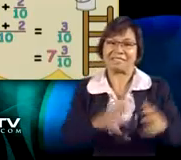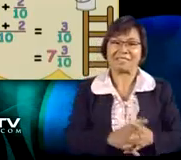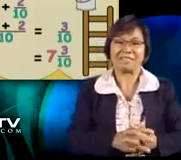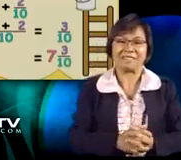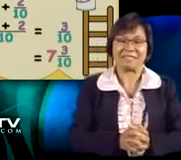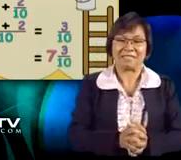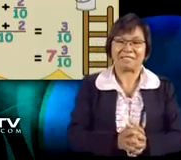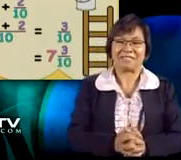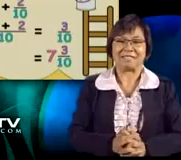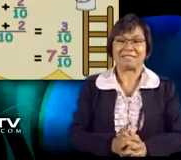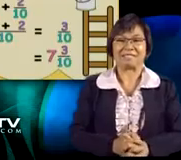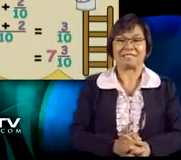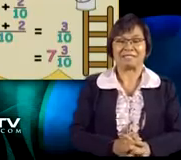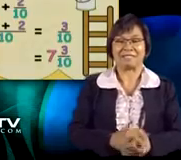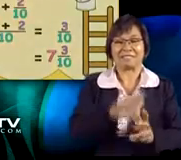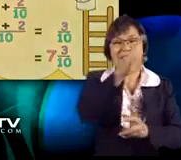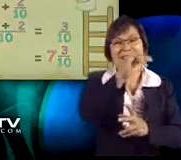tenths. Well done, Nick!